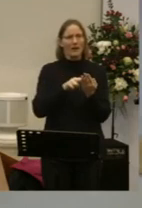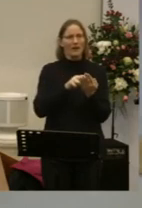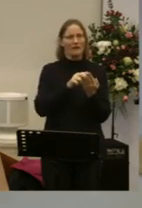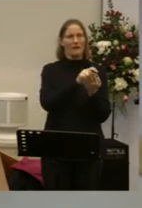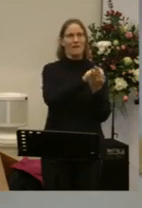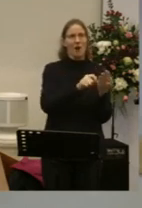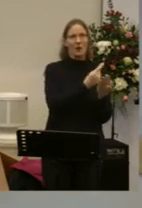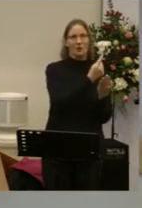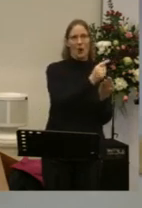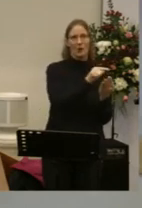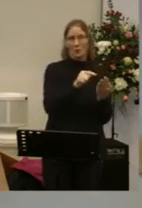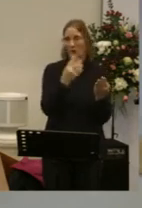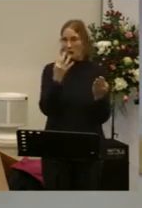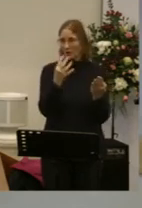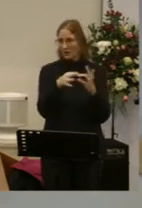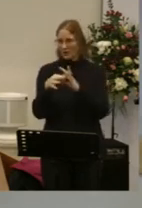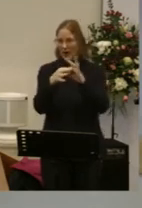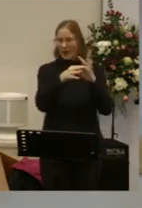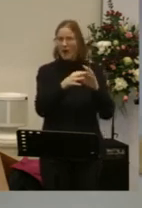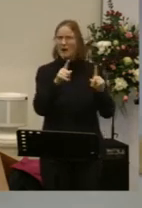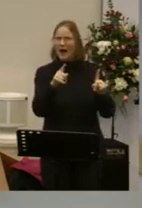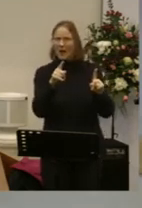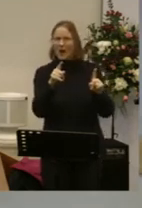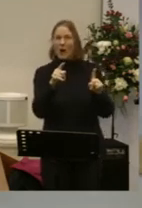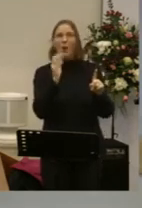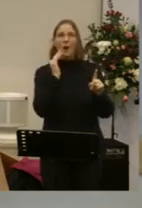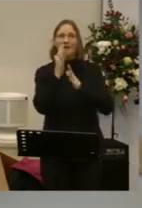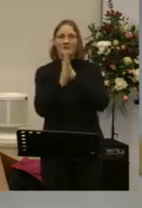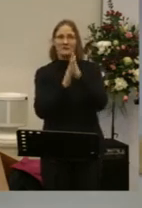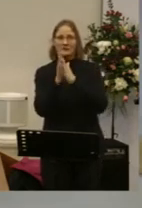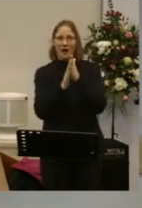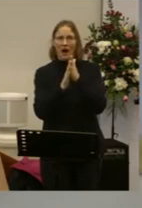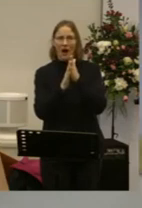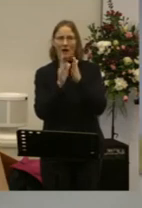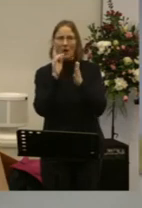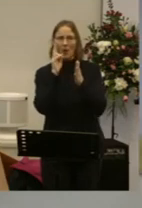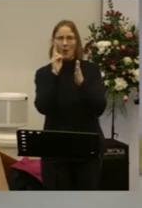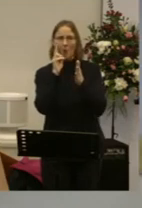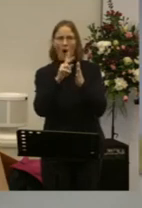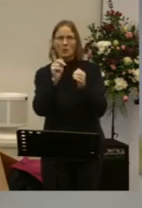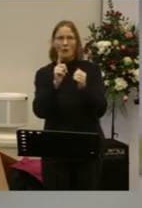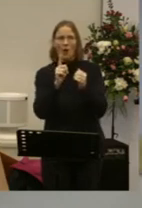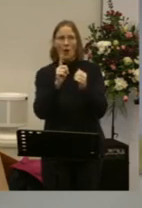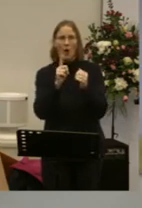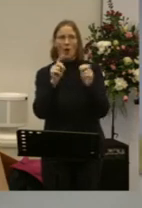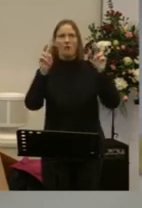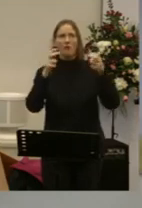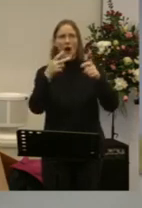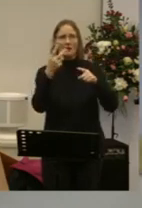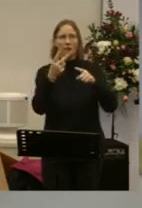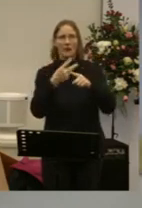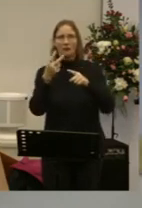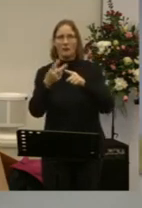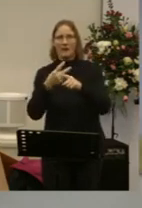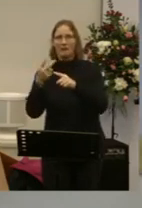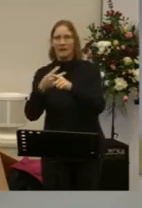watch for the repeated phrase There's a repeated phrase in here Which I think will be very obvious as